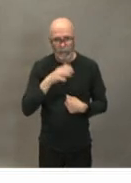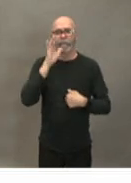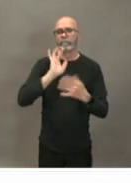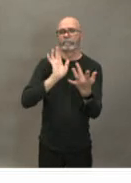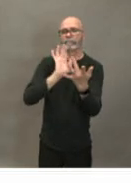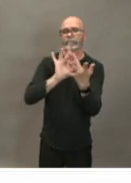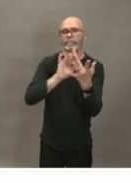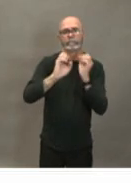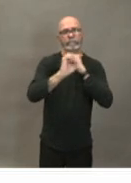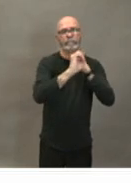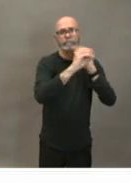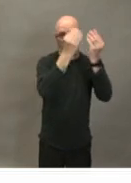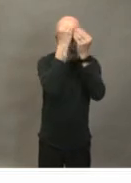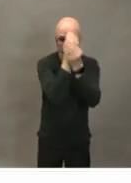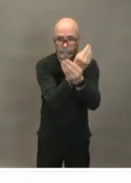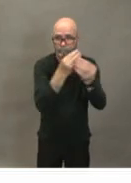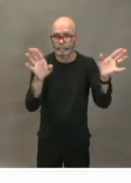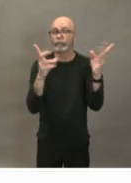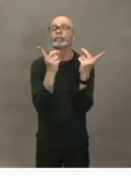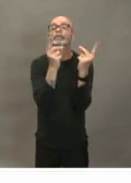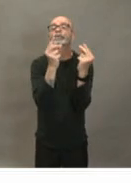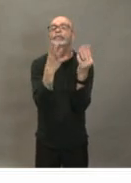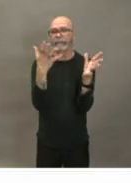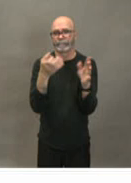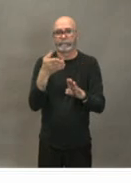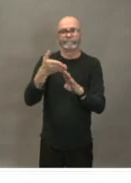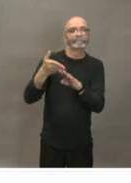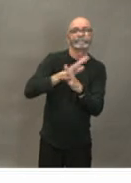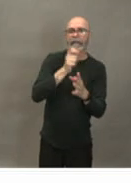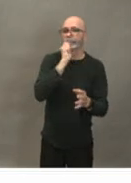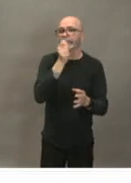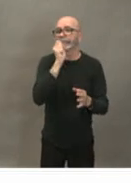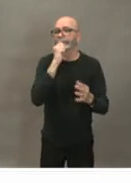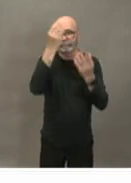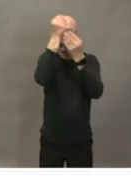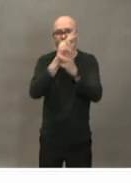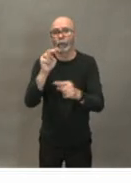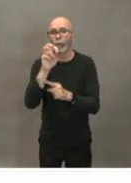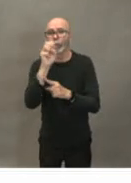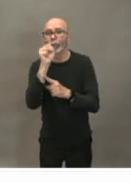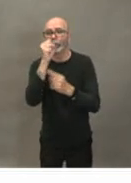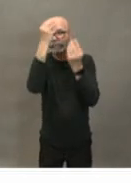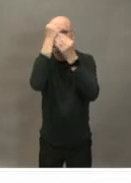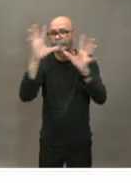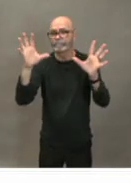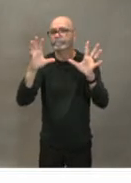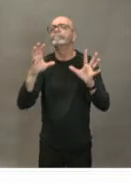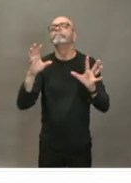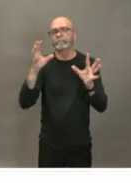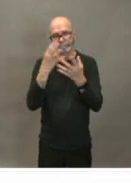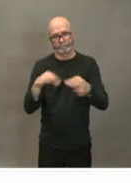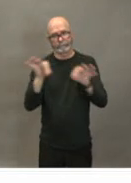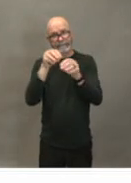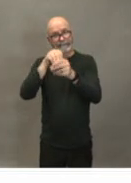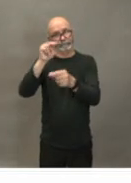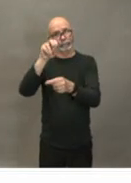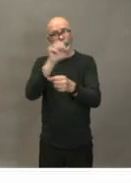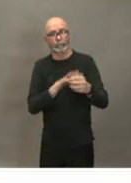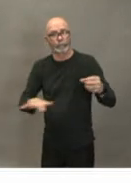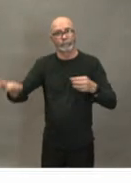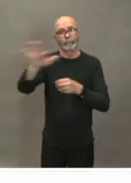the press event would look like how we would rapidly roll out the communication to nova scotians when we have